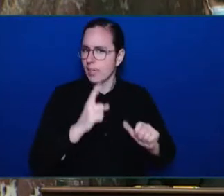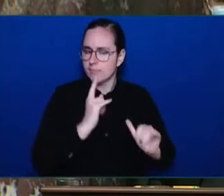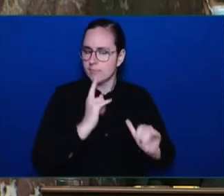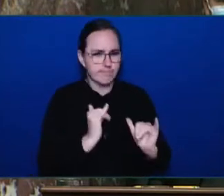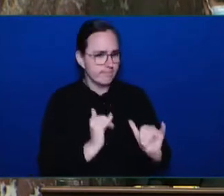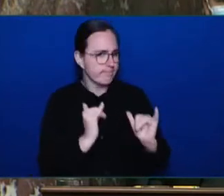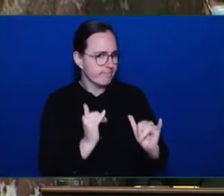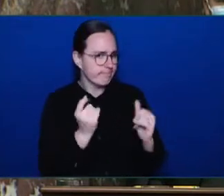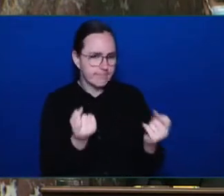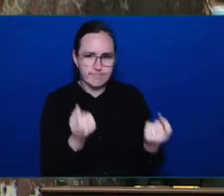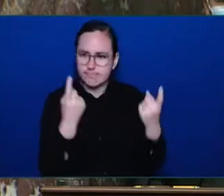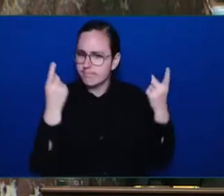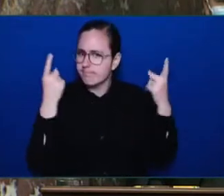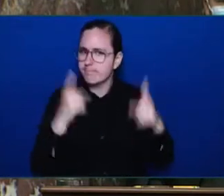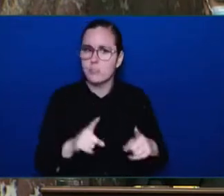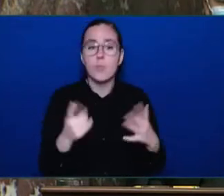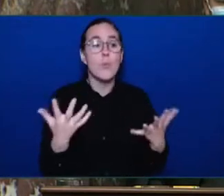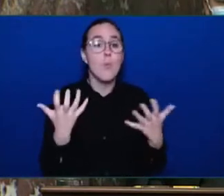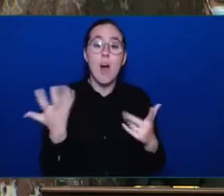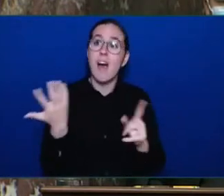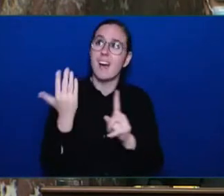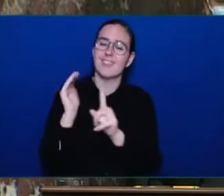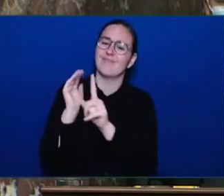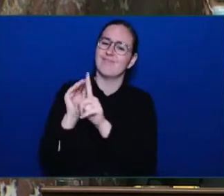step up and I'm confident that they will.